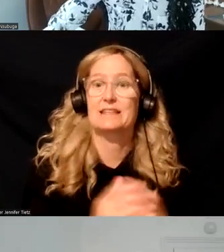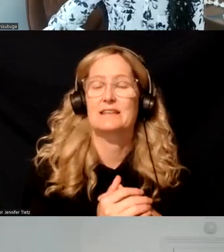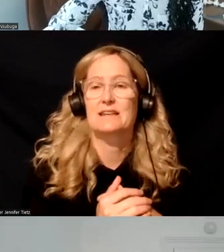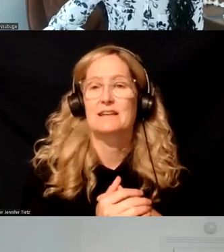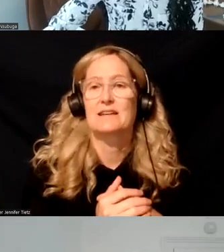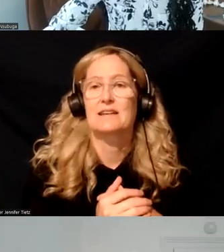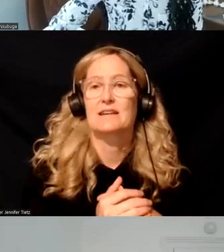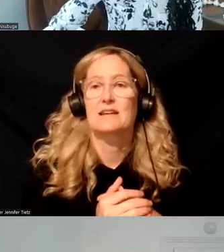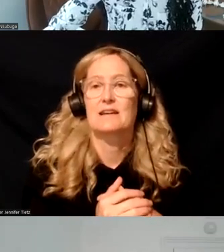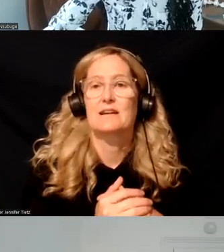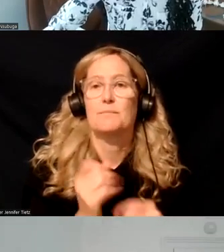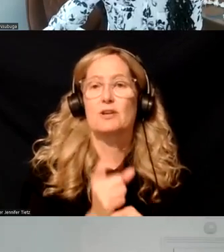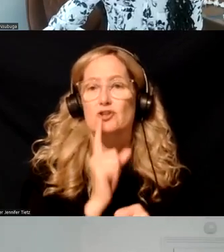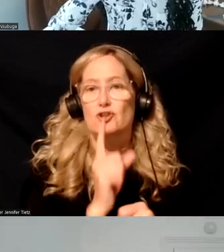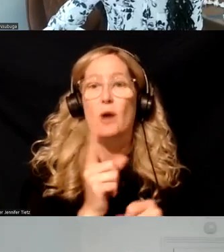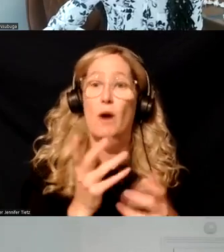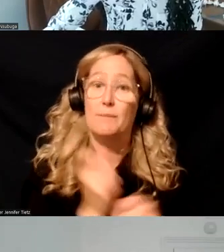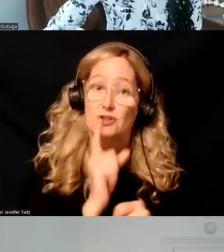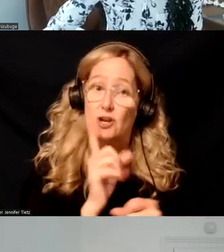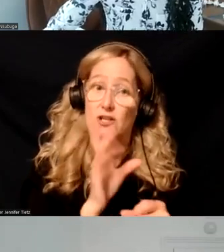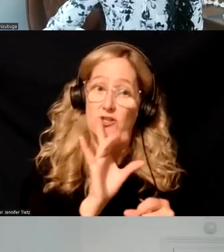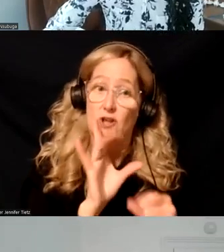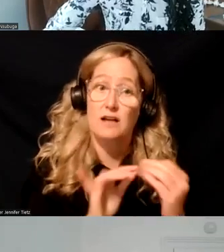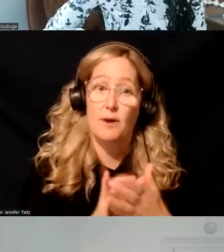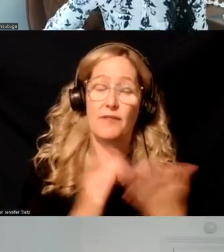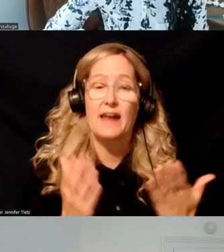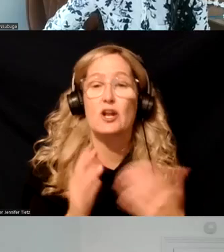I just wanted to make sure that I did talk about that here. Thank